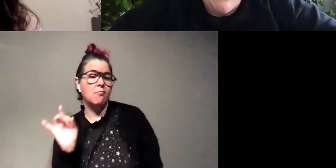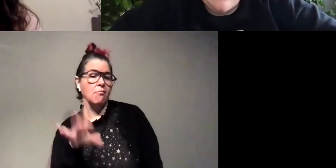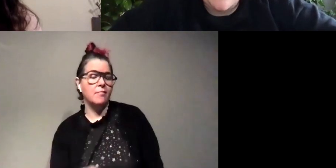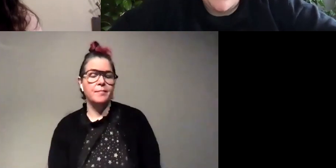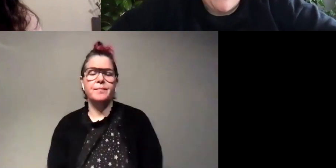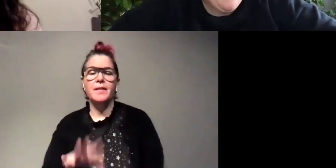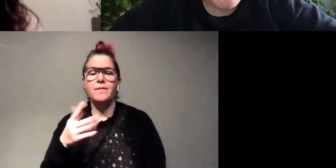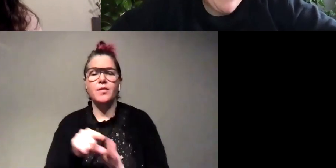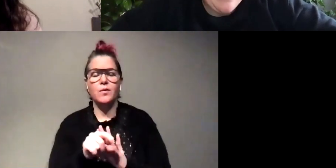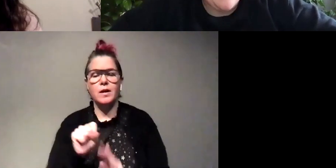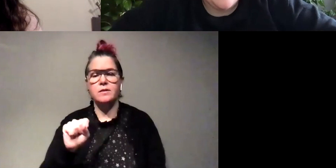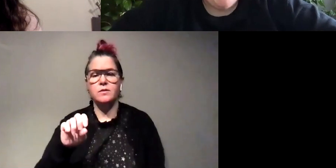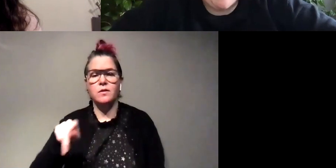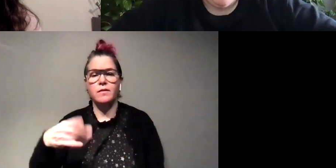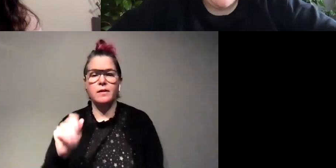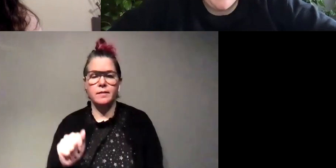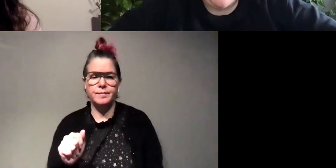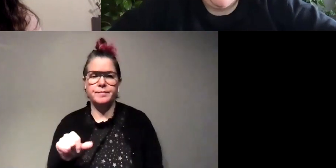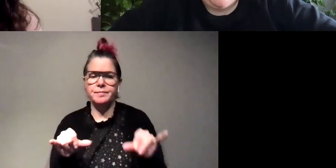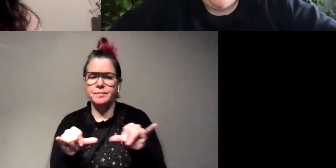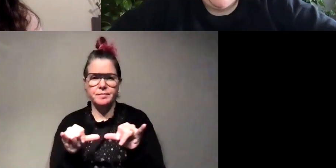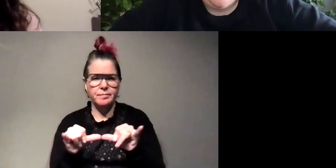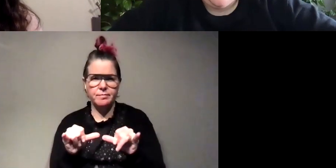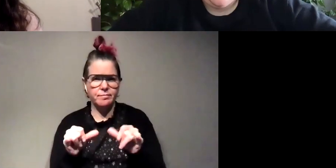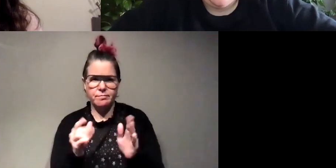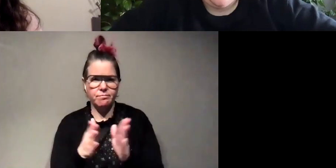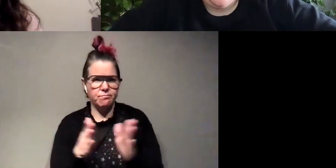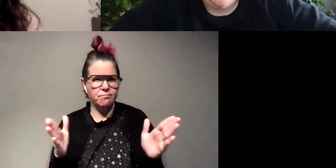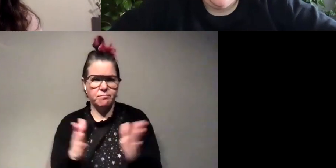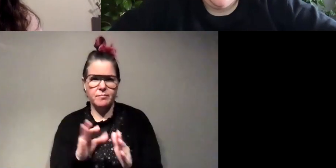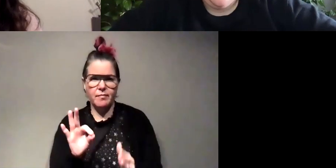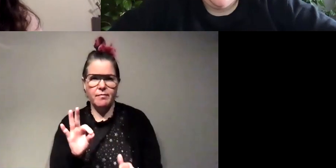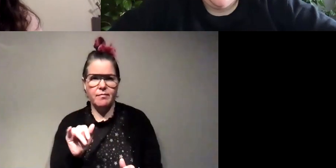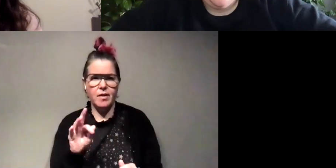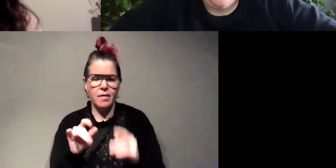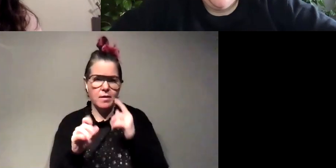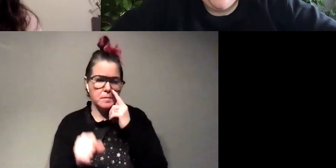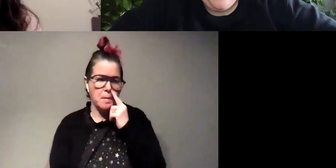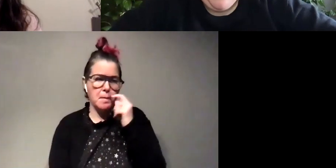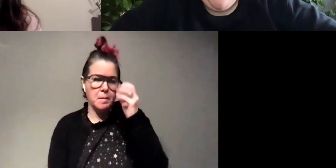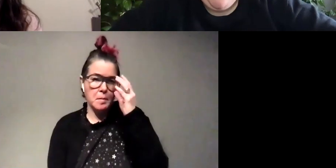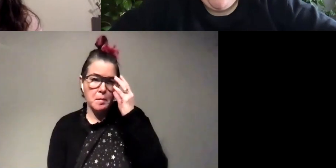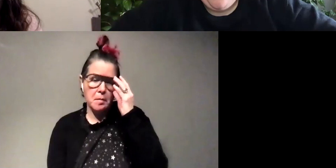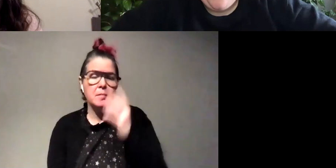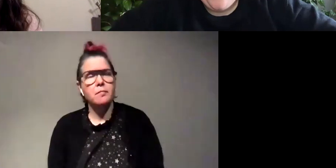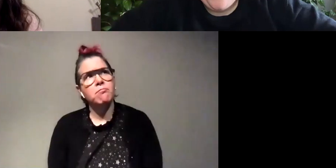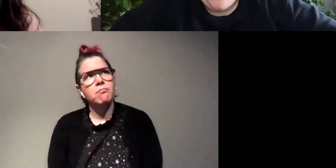sophia wants to know how big can fireflies get um goodness